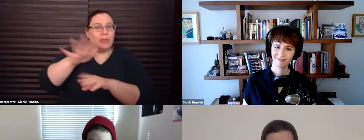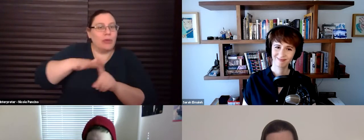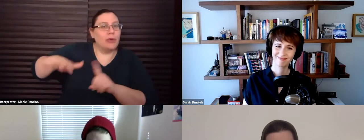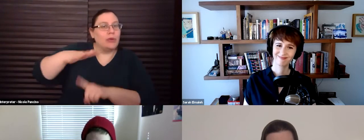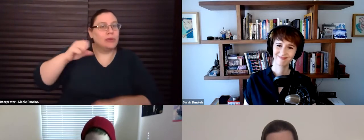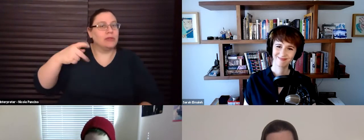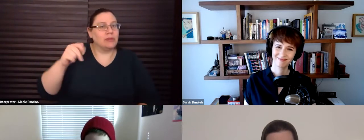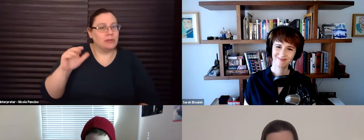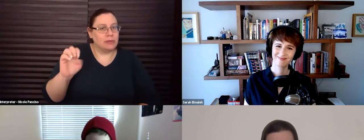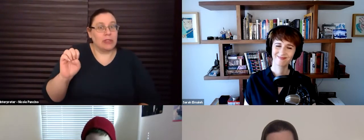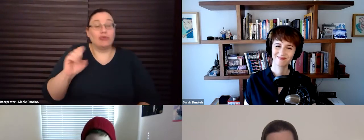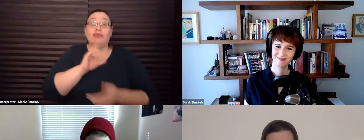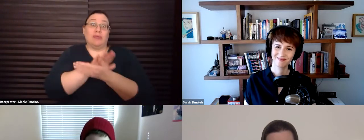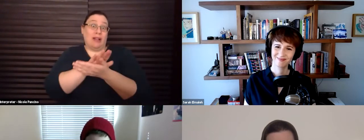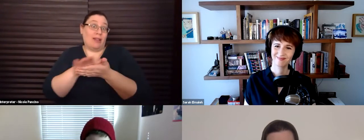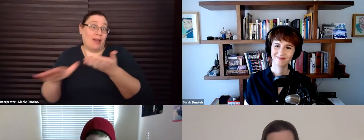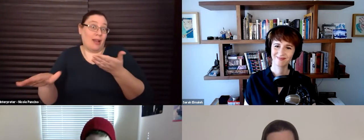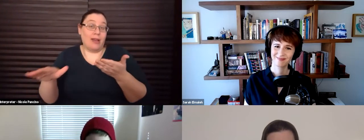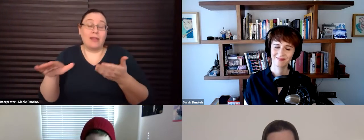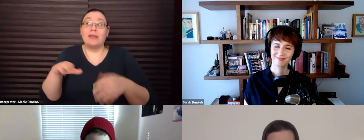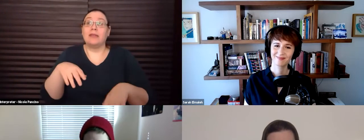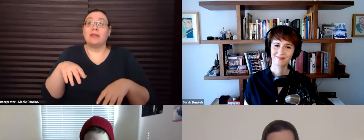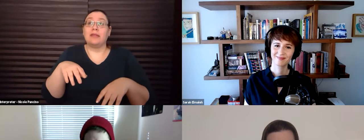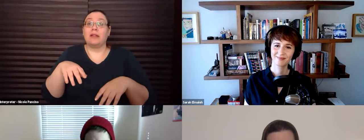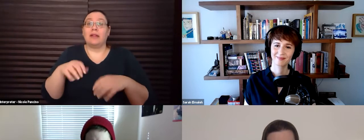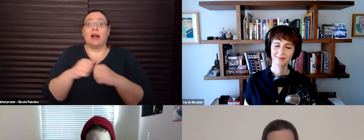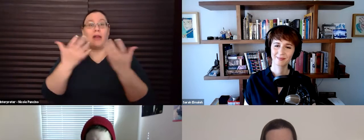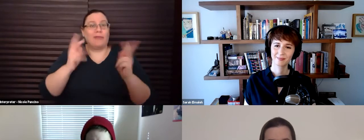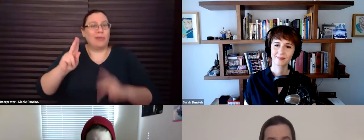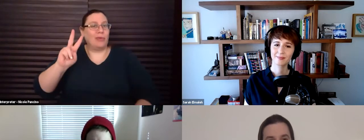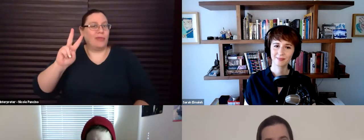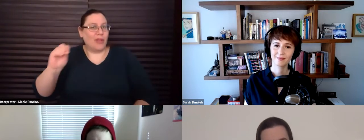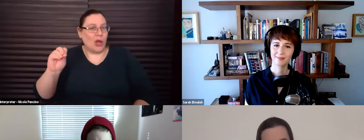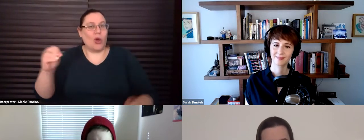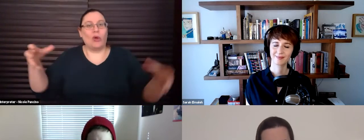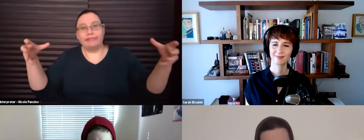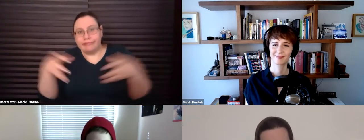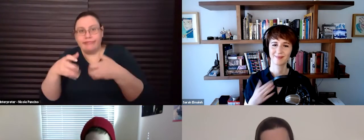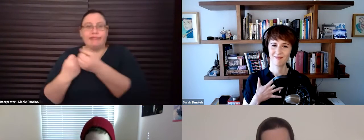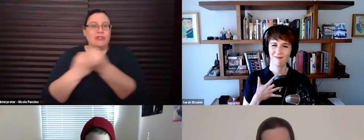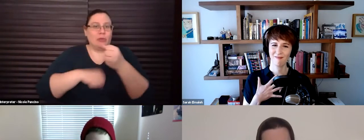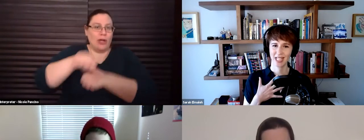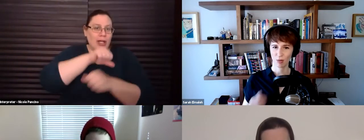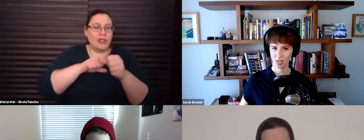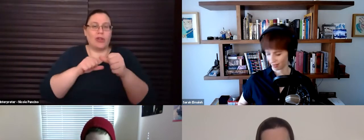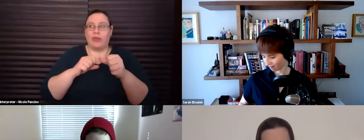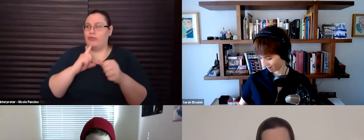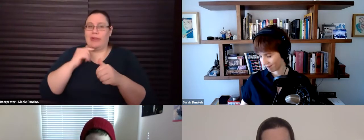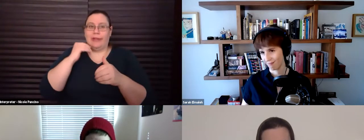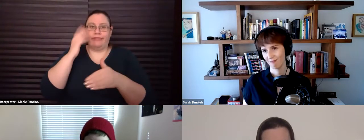and it was really nice. It was, uh, it was, uh, a lot of VO people coming together and helping each other out to, to really get things going.